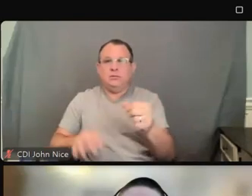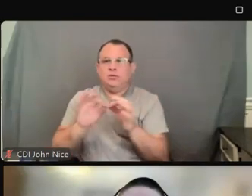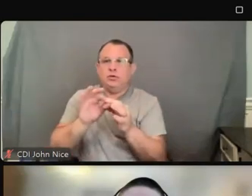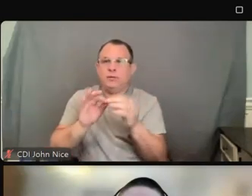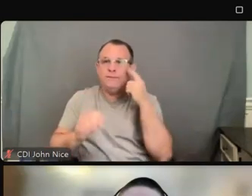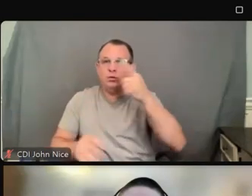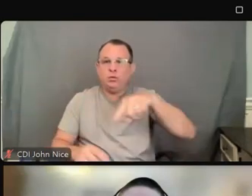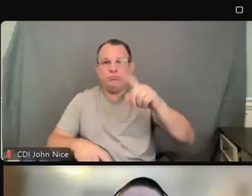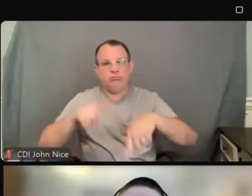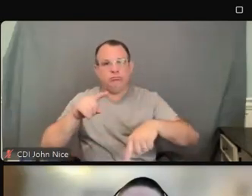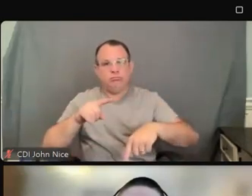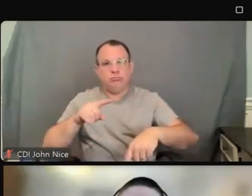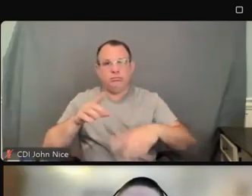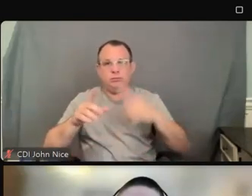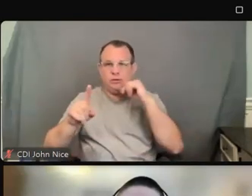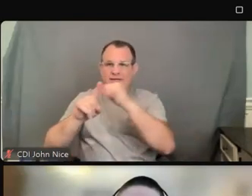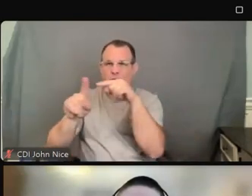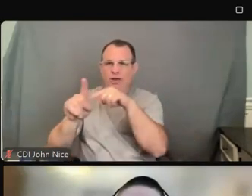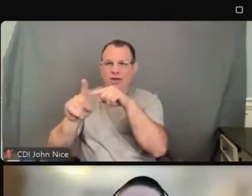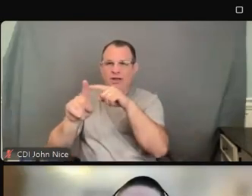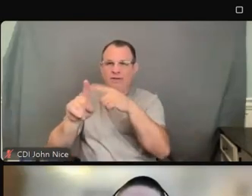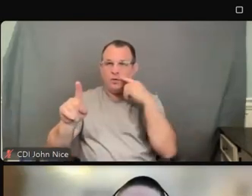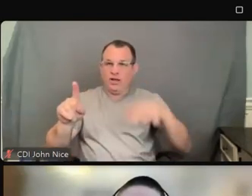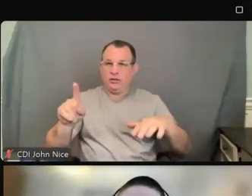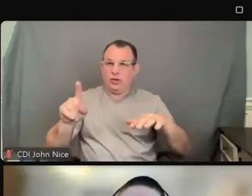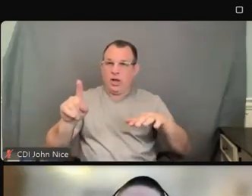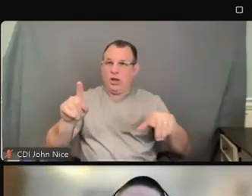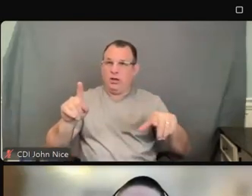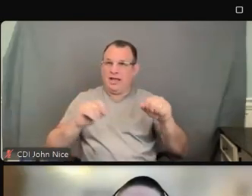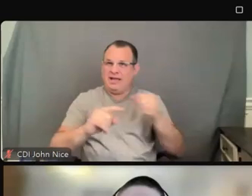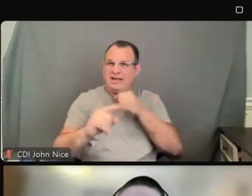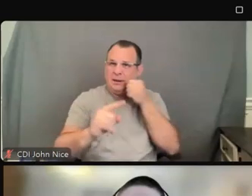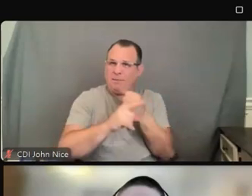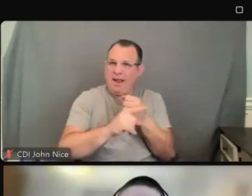be used to interpret, and that is in the case of an absolute emergency.